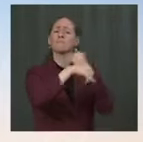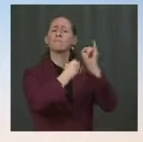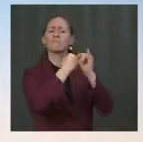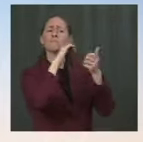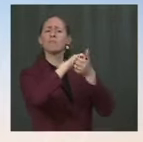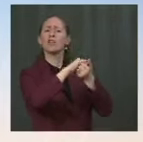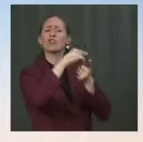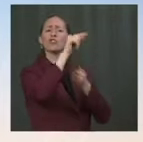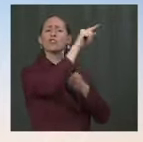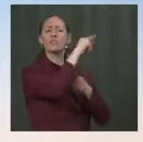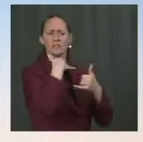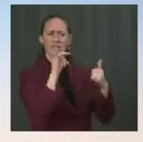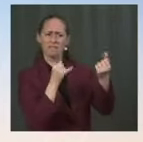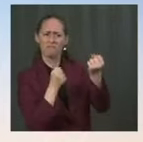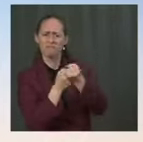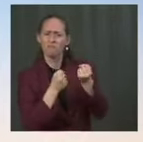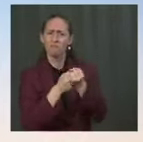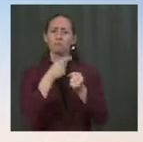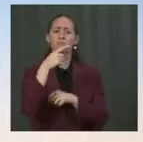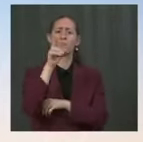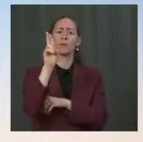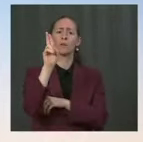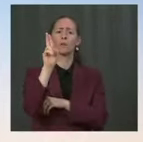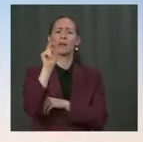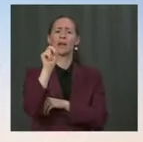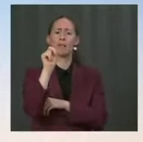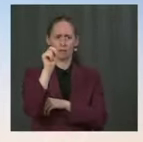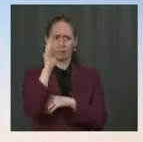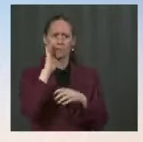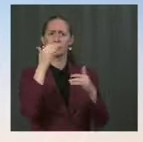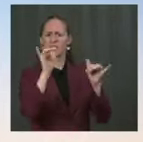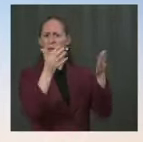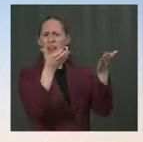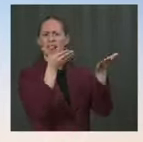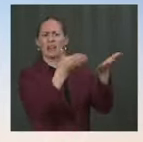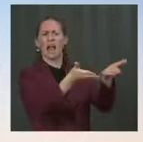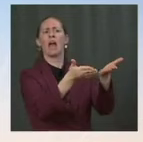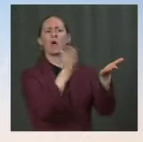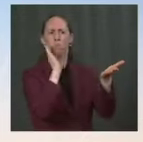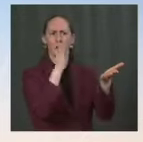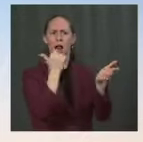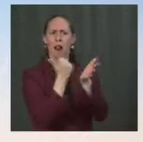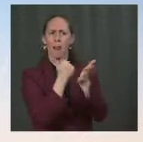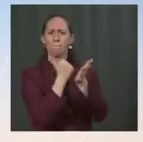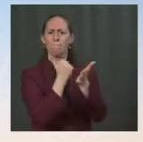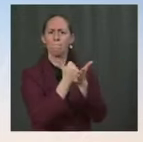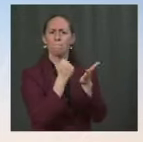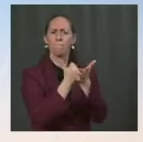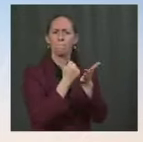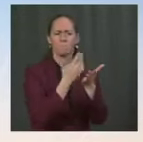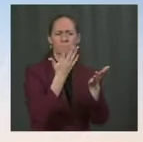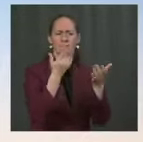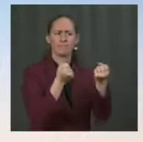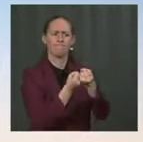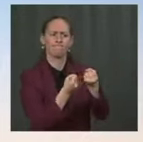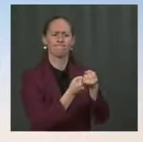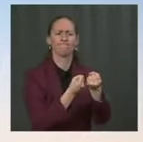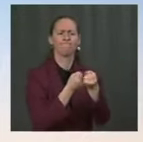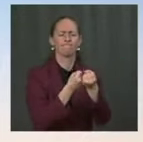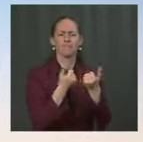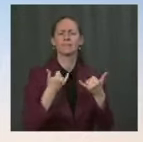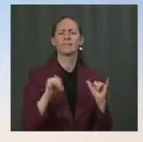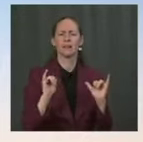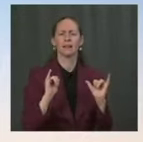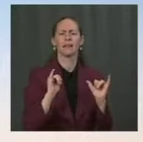Nations also will continue to have a presence on the ground, which will be a mechanism for delivering a great deal of that assistance. And I would just reiterate again,